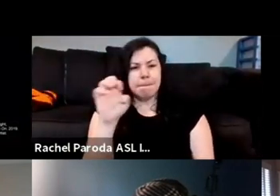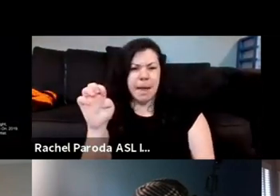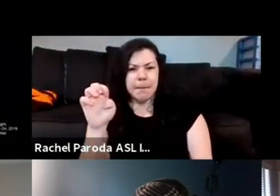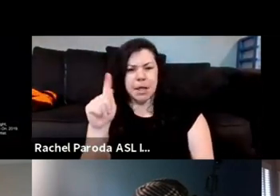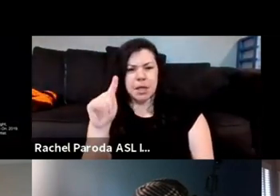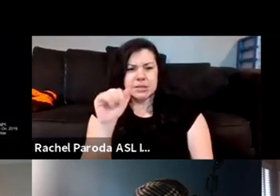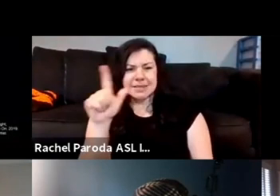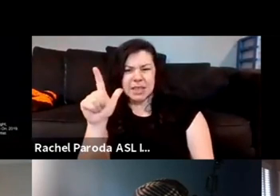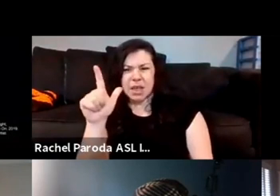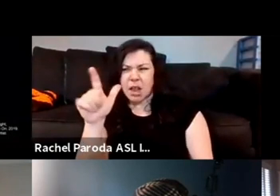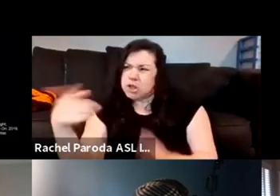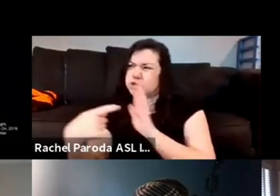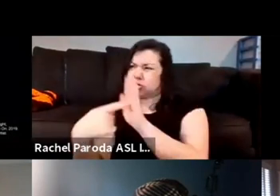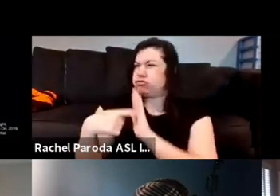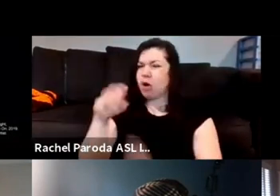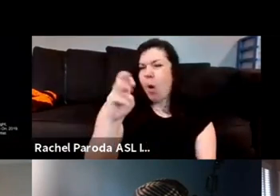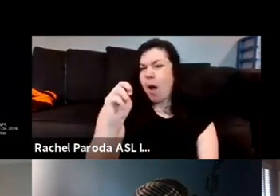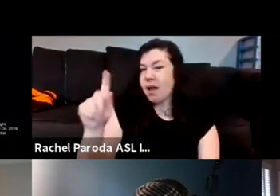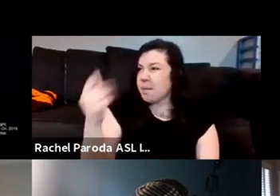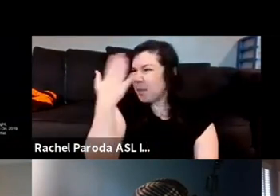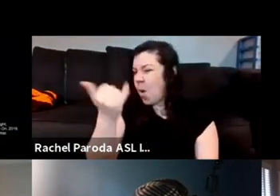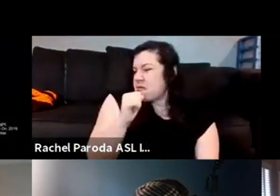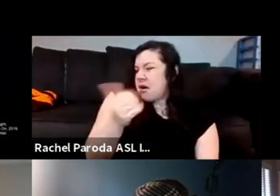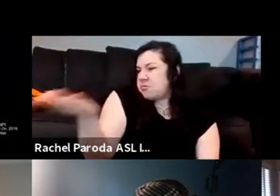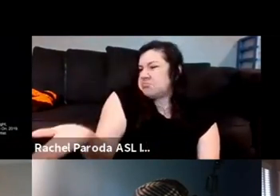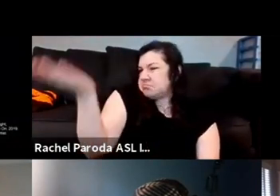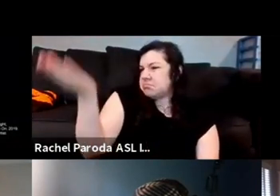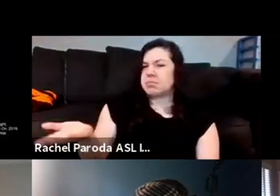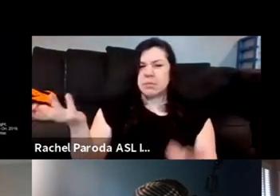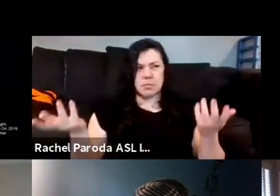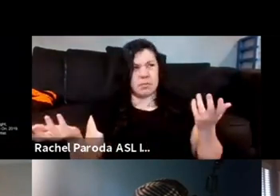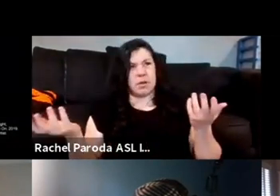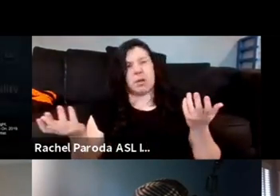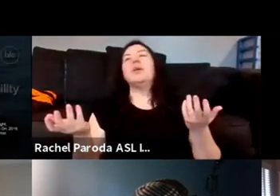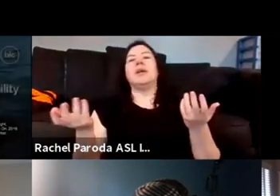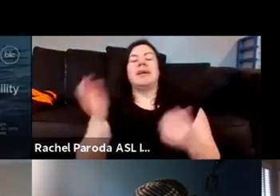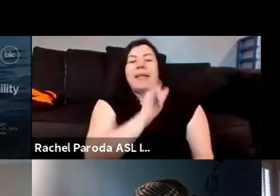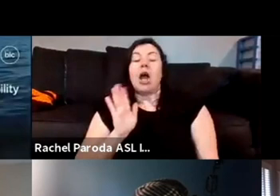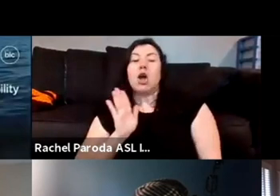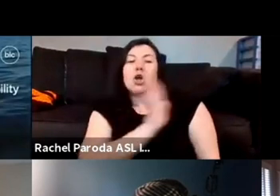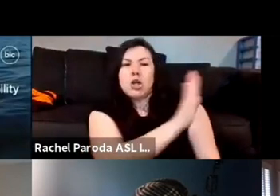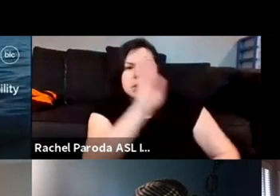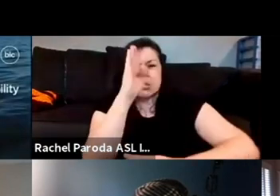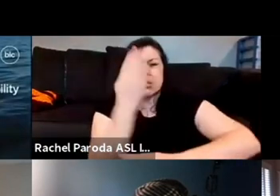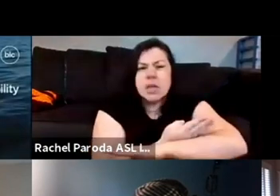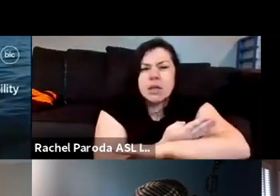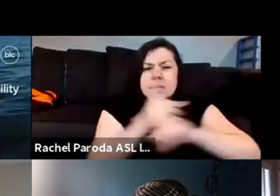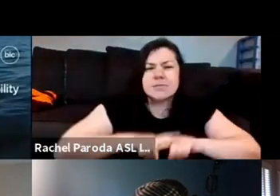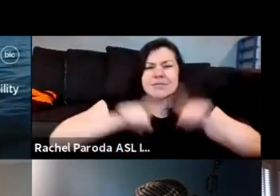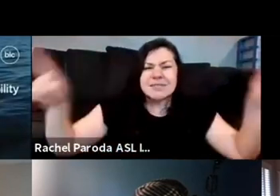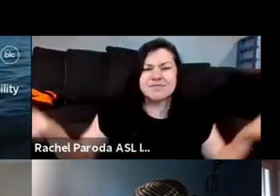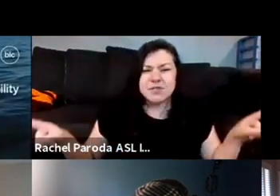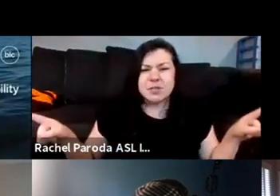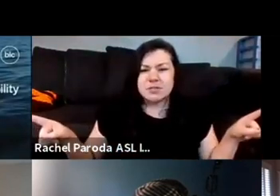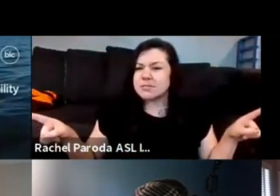as if that was a totally unconditional sharing of her son's death um and that